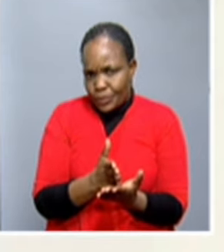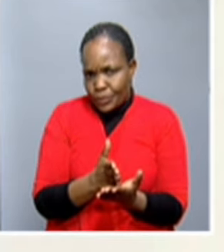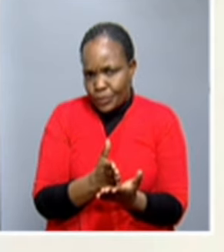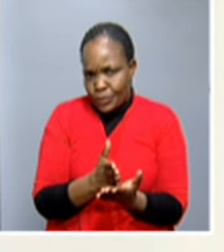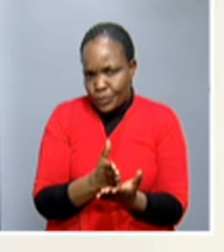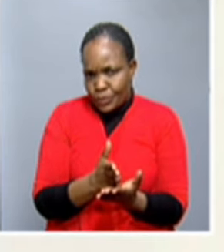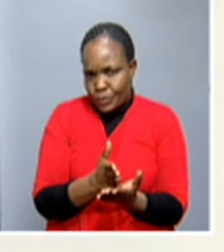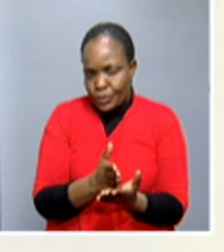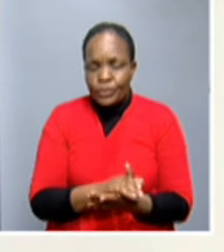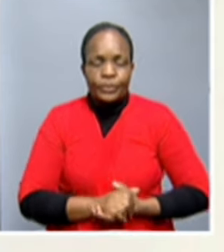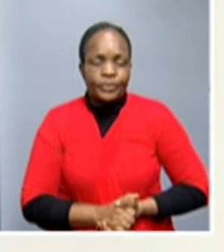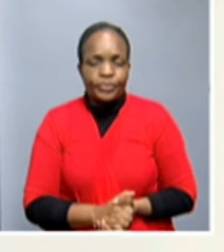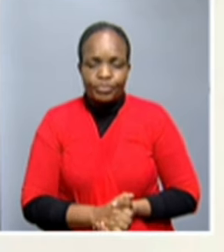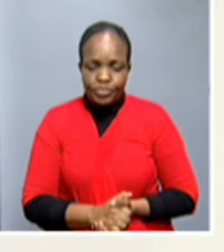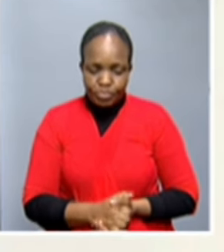registration queues.